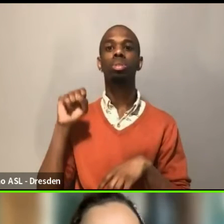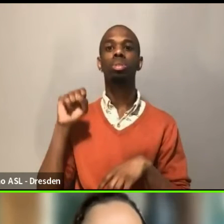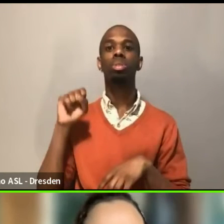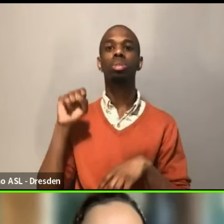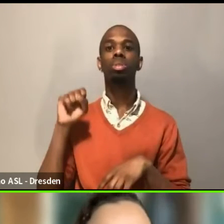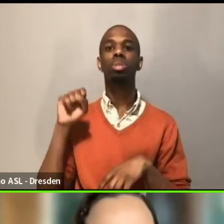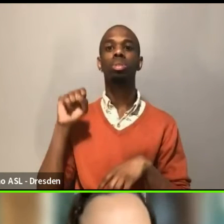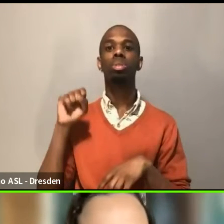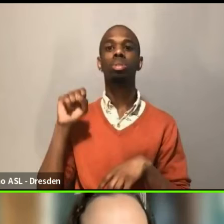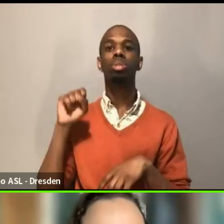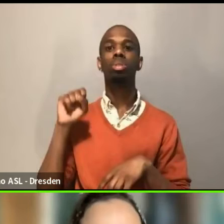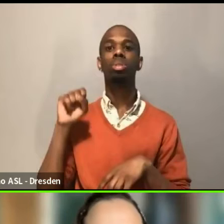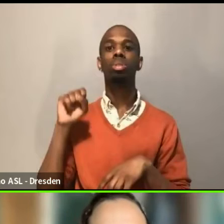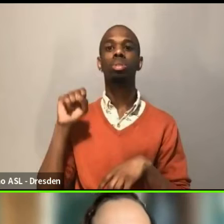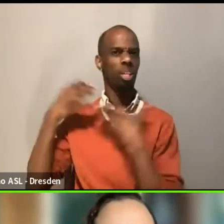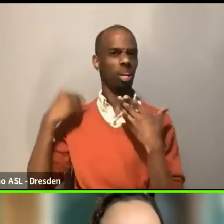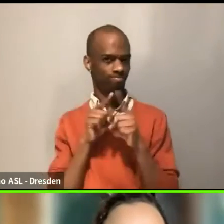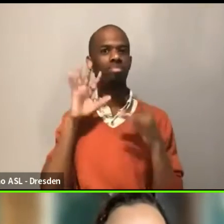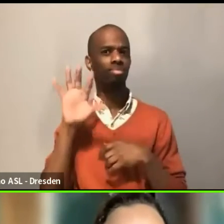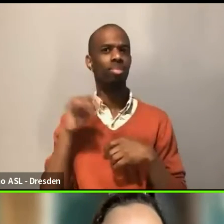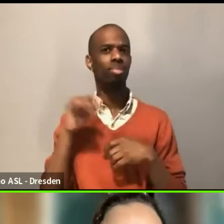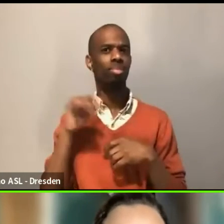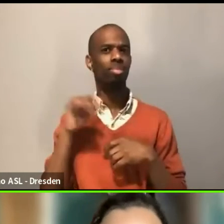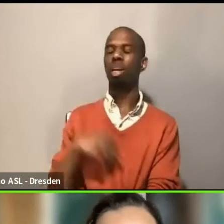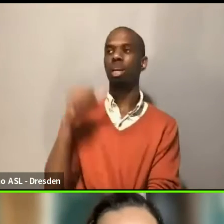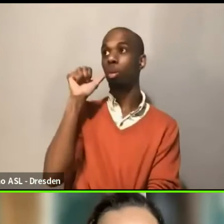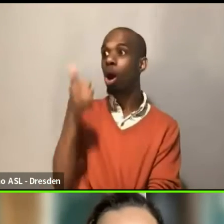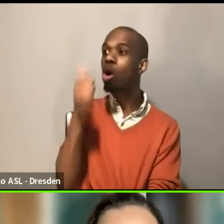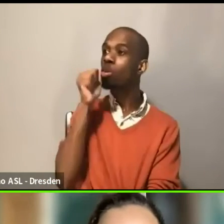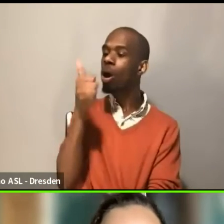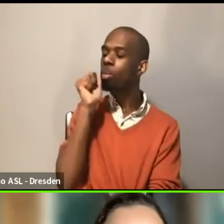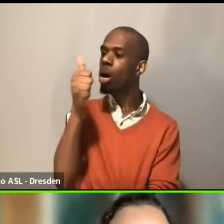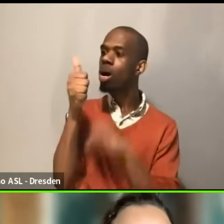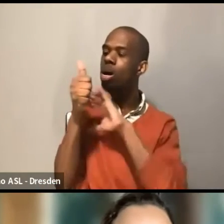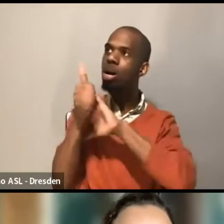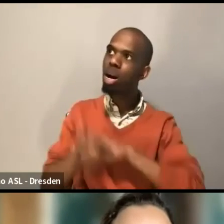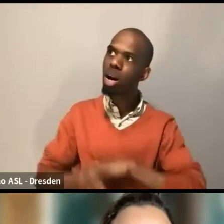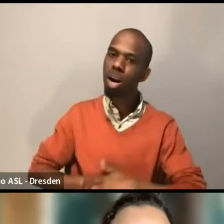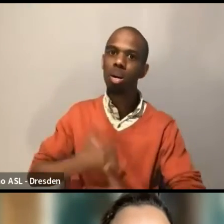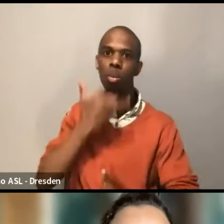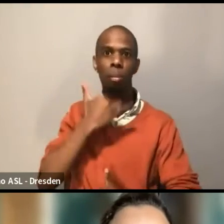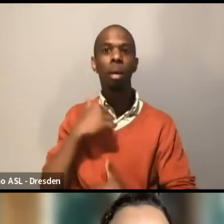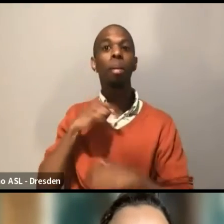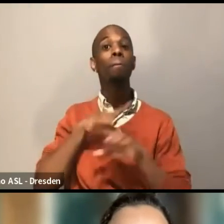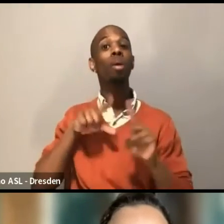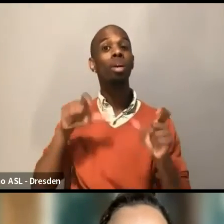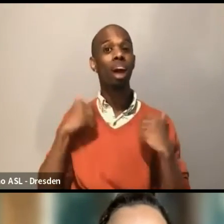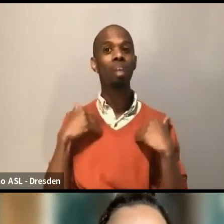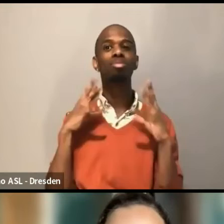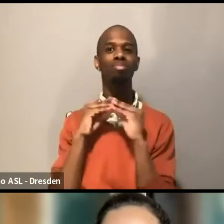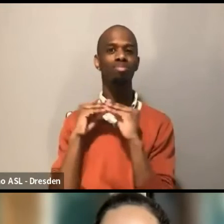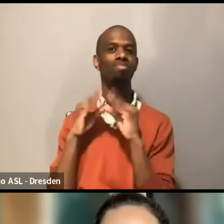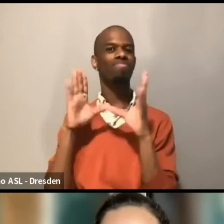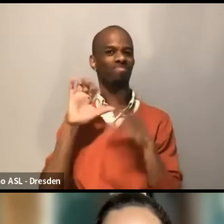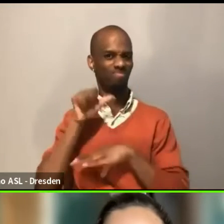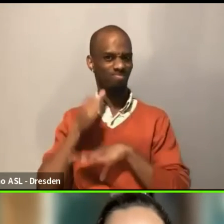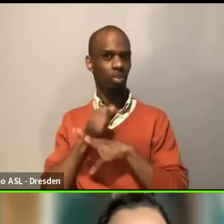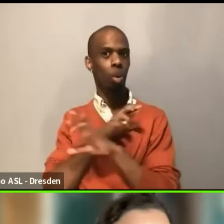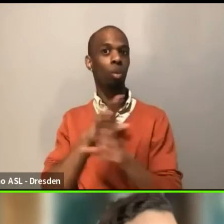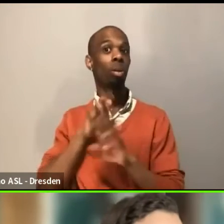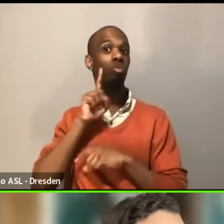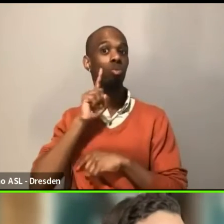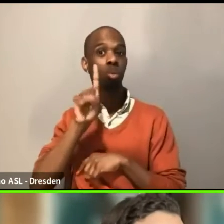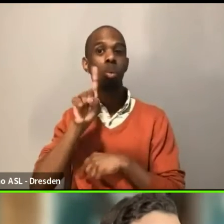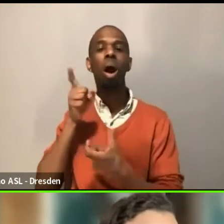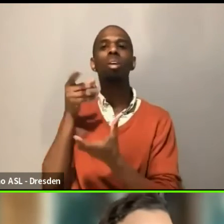I keep saying that tomorrow, but I know tomorrow, there's a session on fundraising. And, and Rachel will put it,